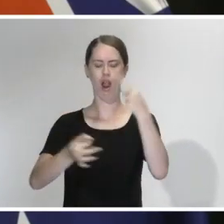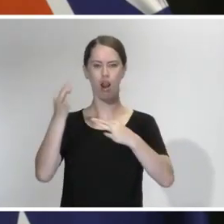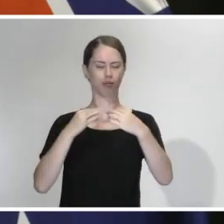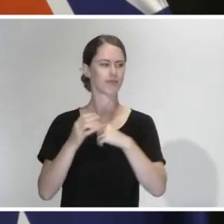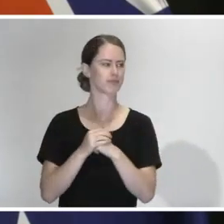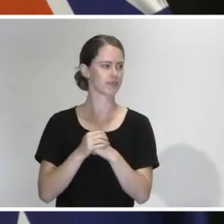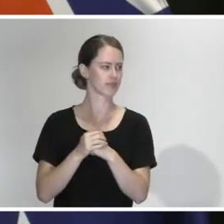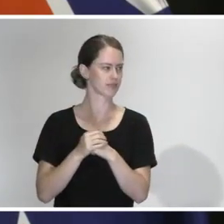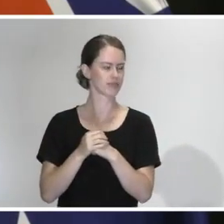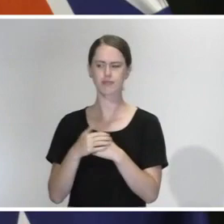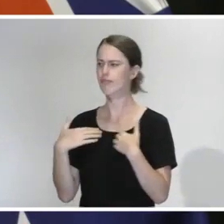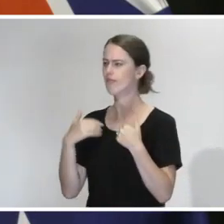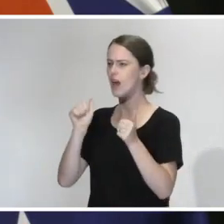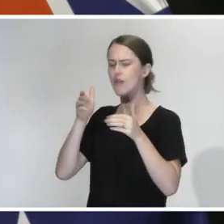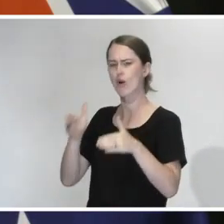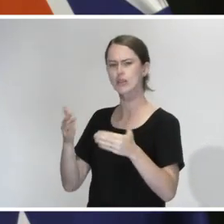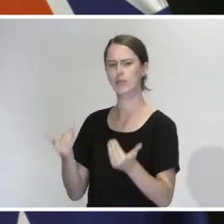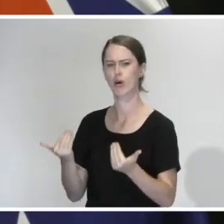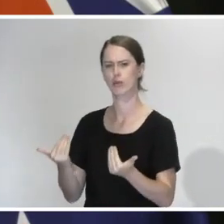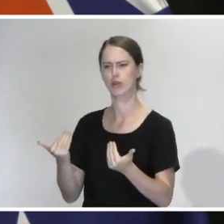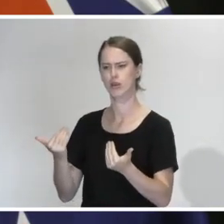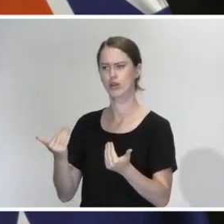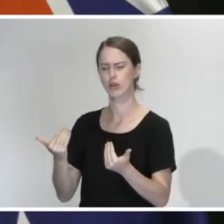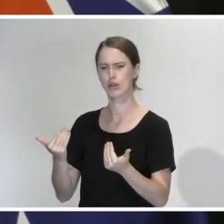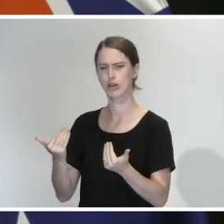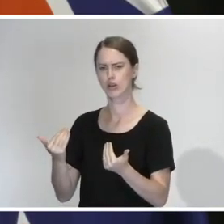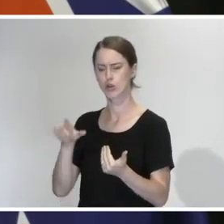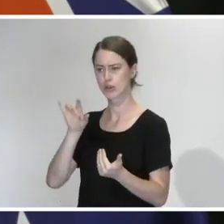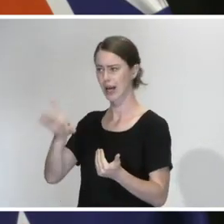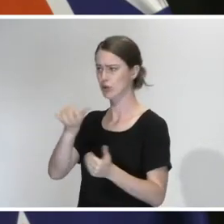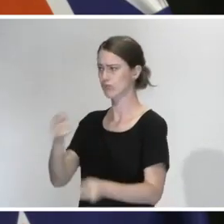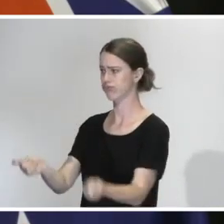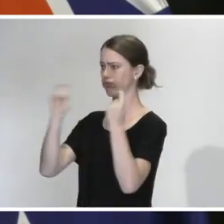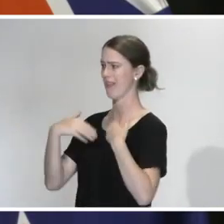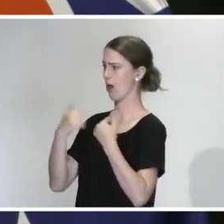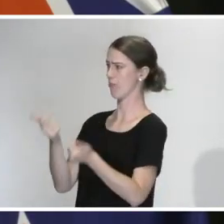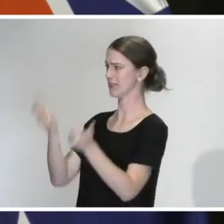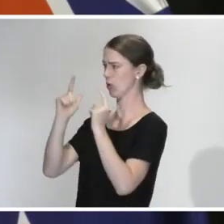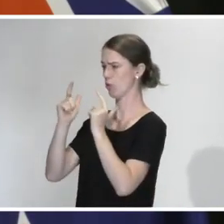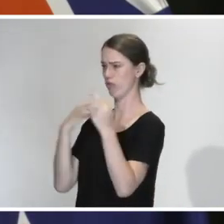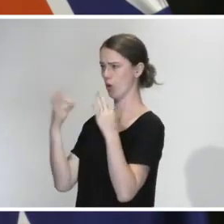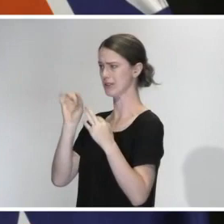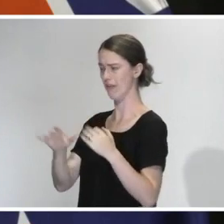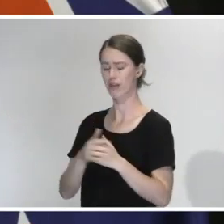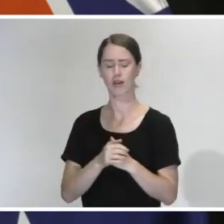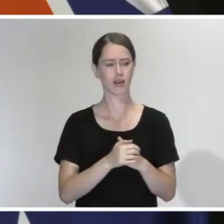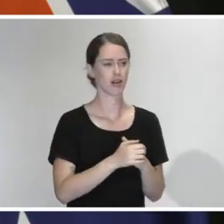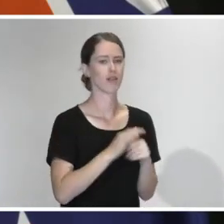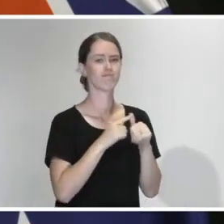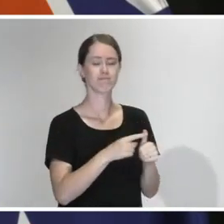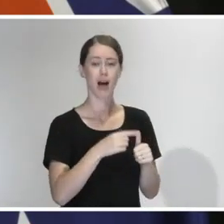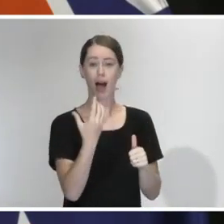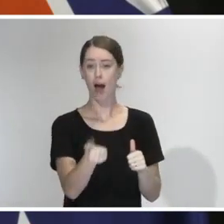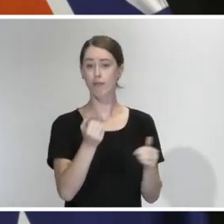Given the centrality of the health focus at the moment, why don't you take on the health minister? What value are yourself? Well, I, of course, have a role to play here,